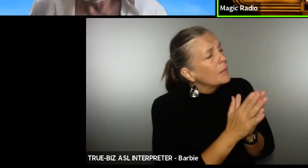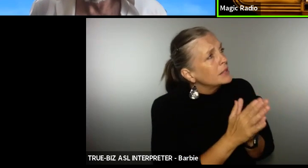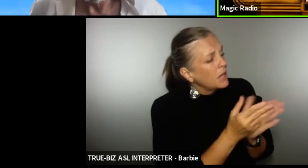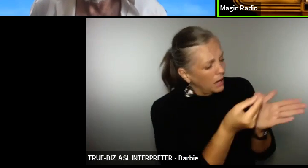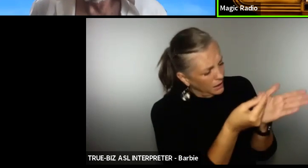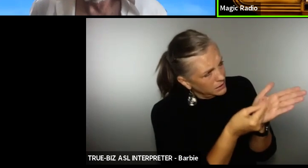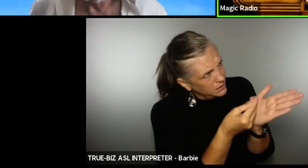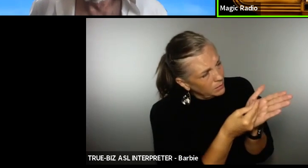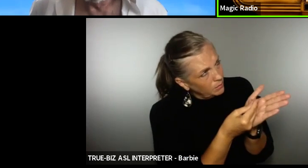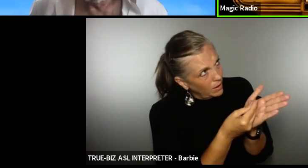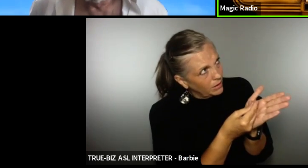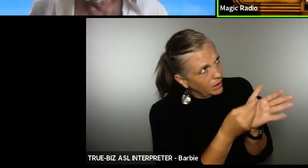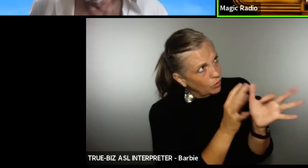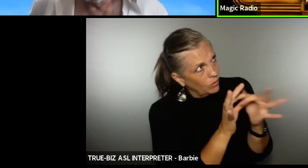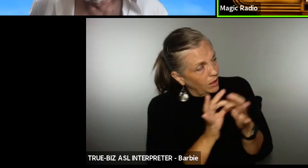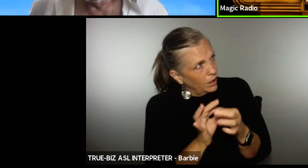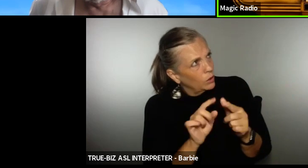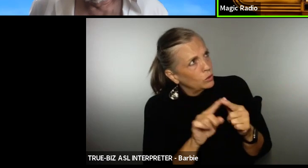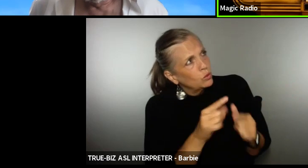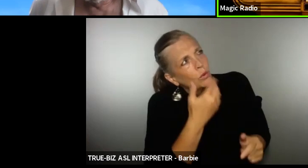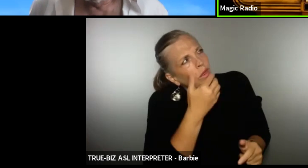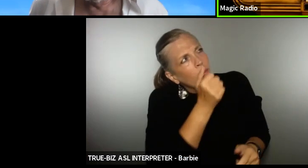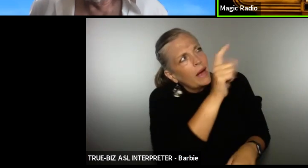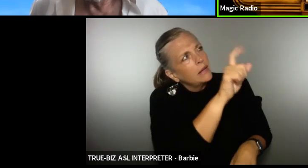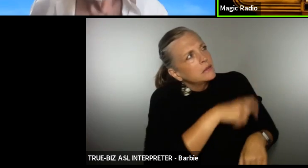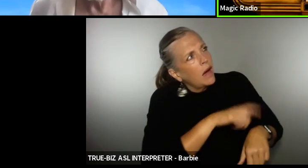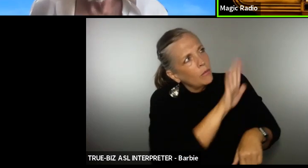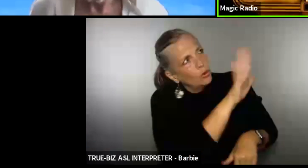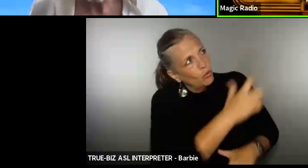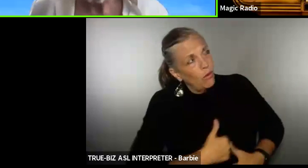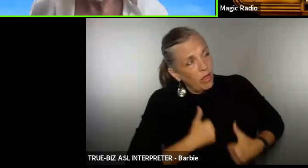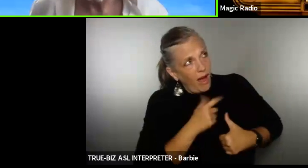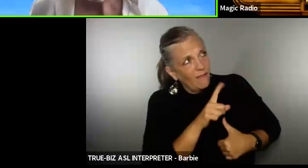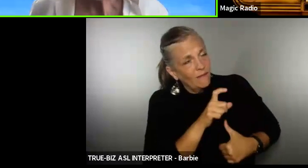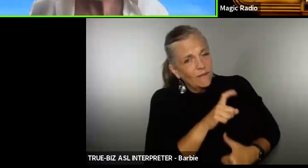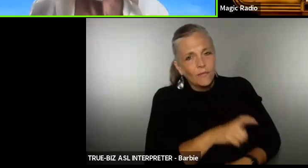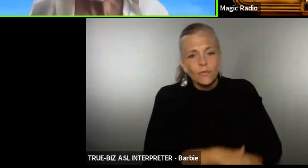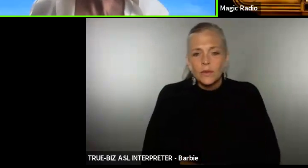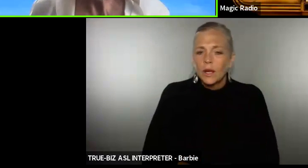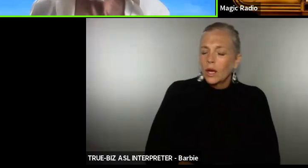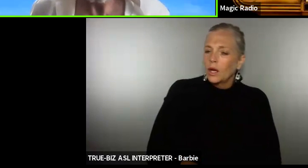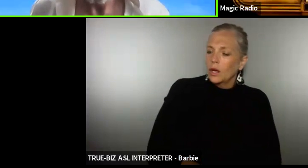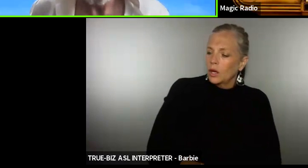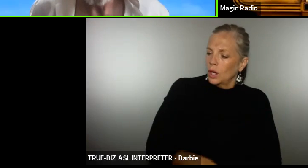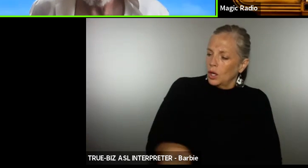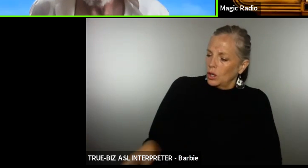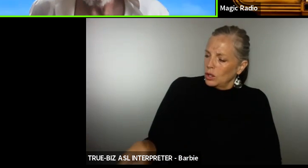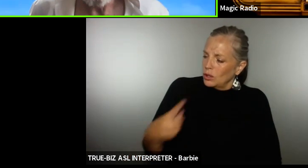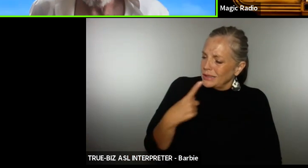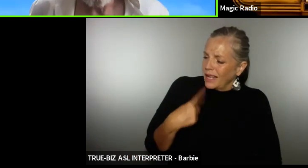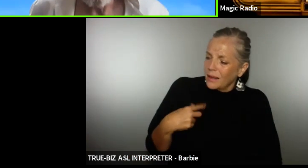anything to do with the best times in your life you're saying no to me aren't you